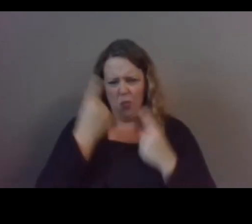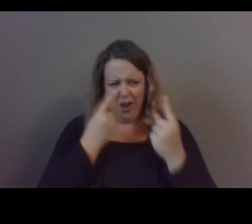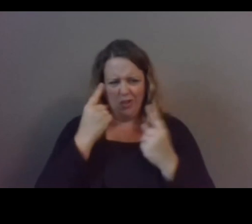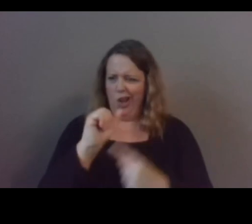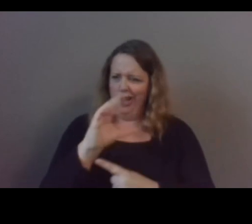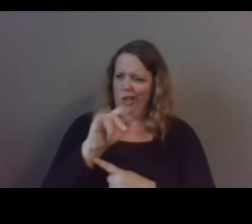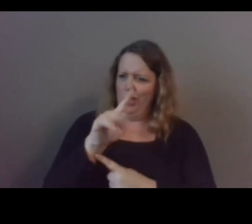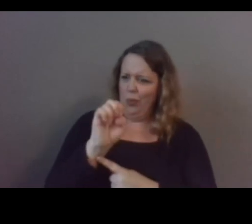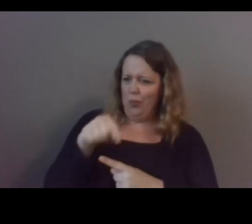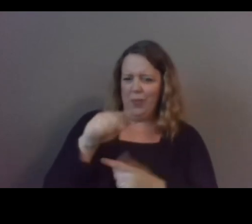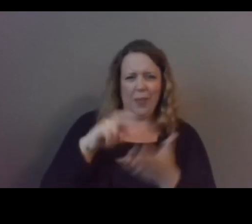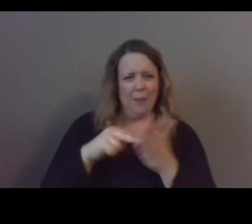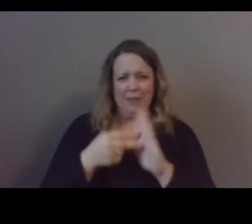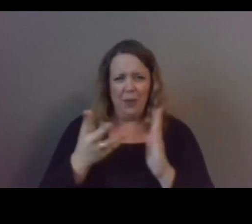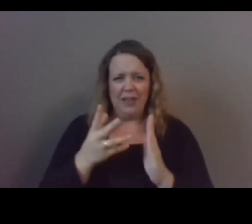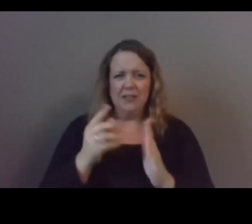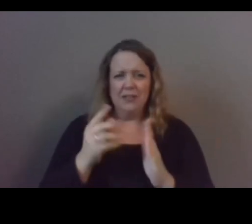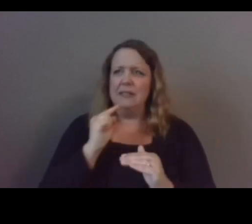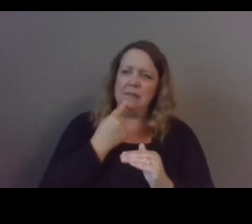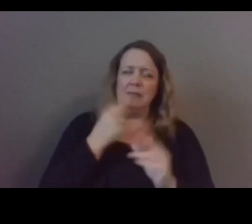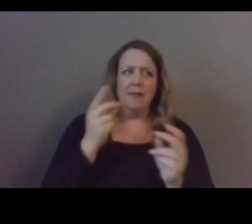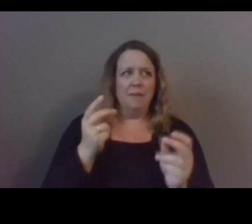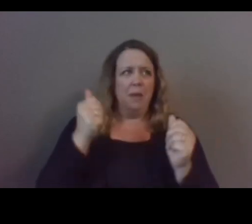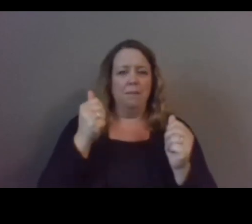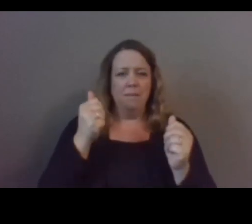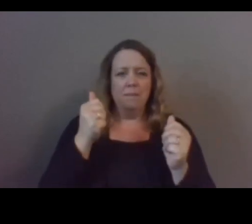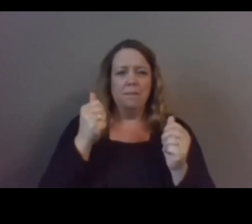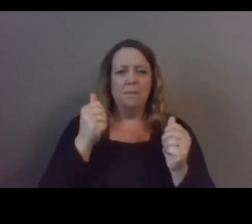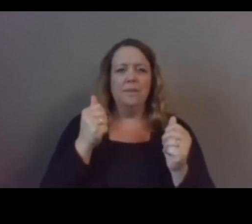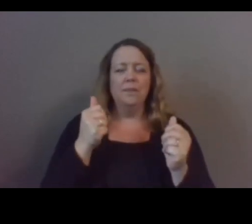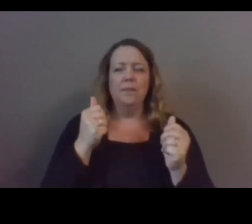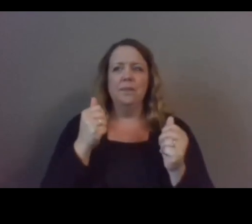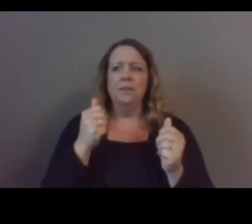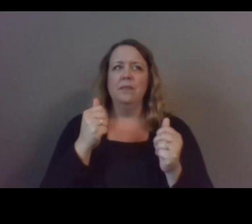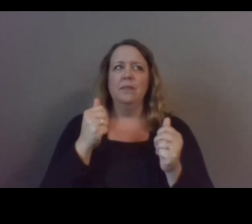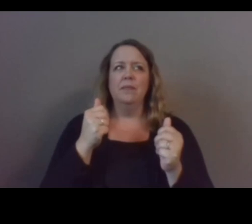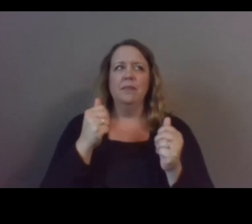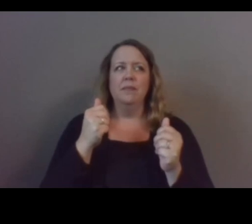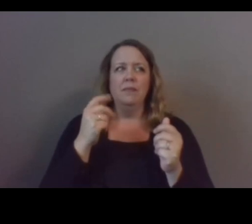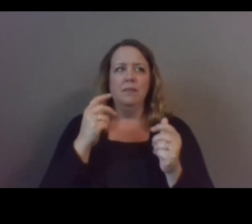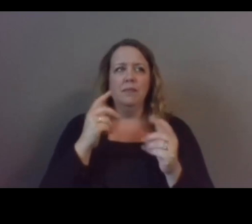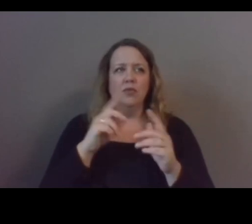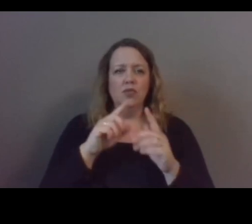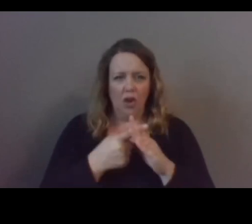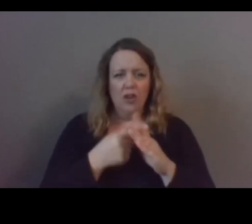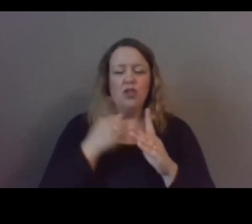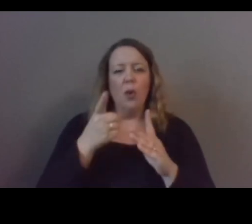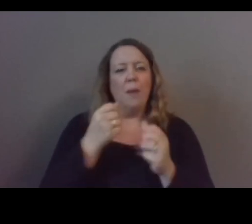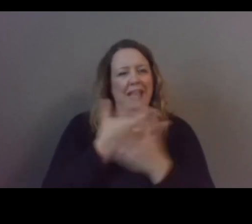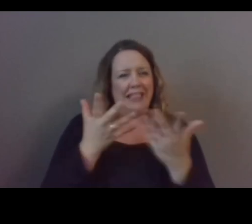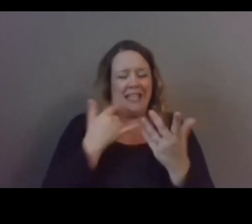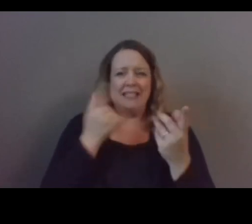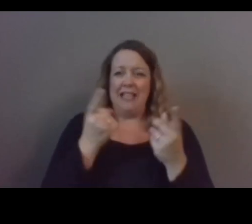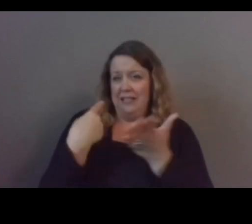and it means like severe or sudden onset so what i will share is that many of the life events that are being discussed have been in existence